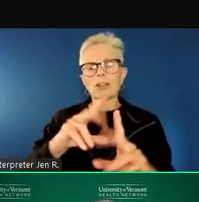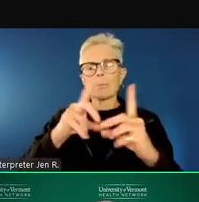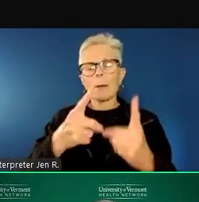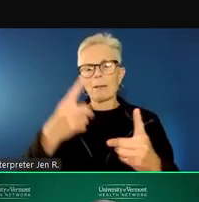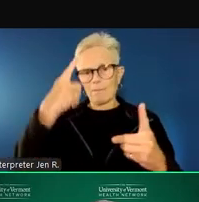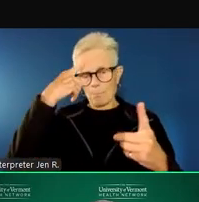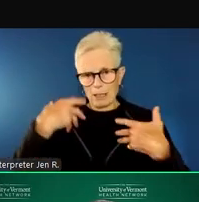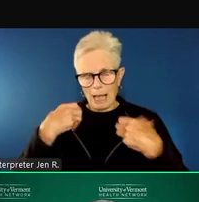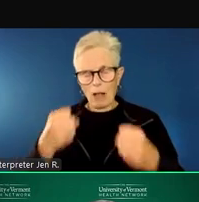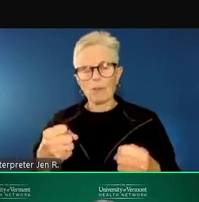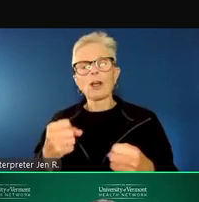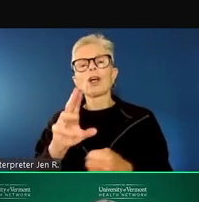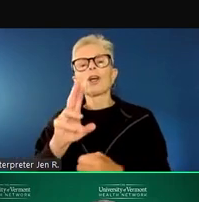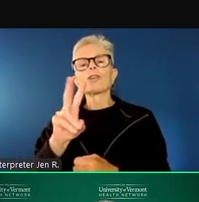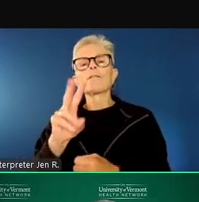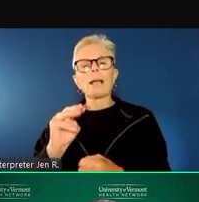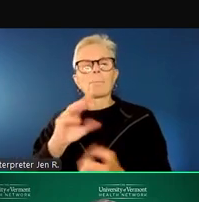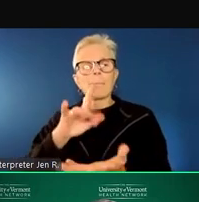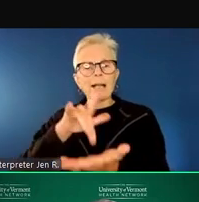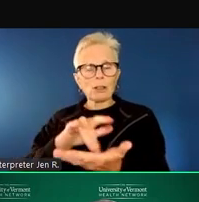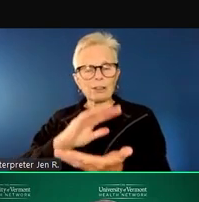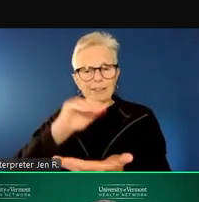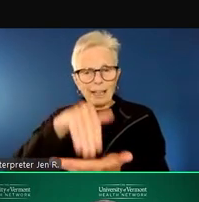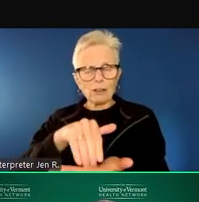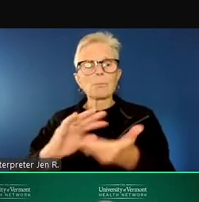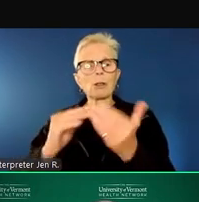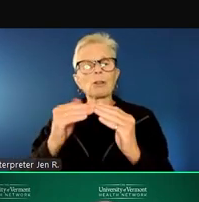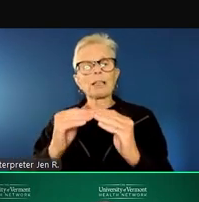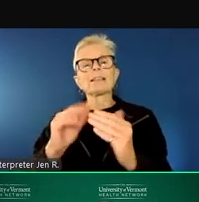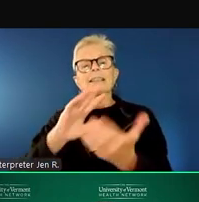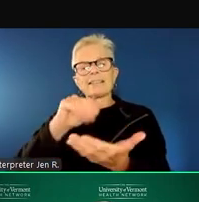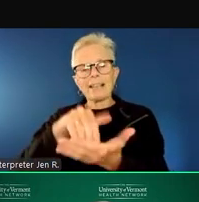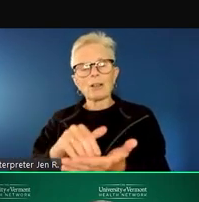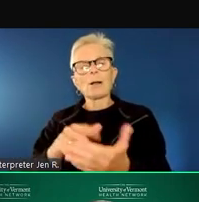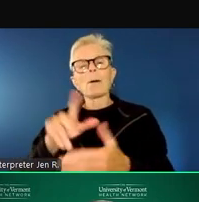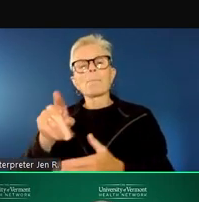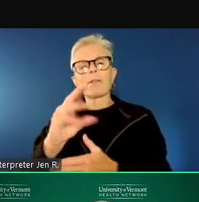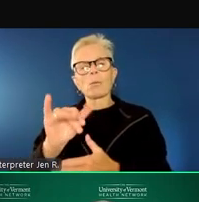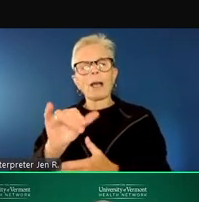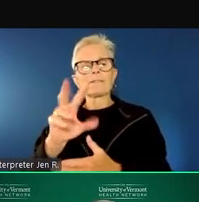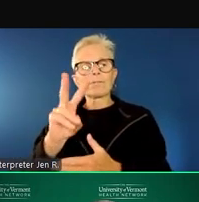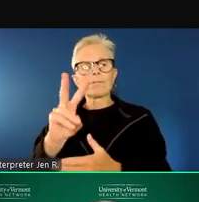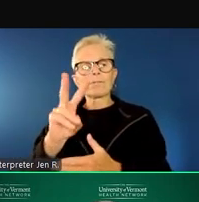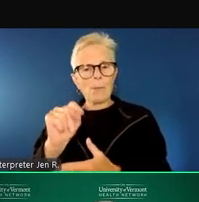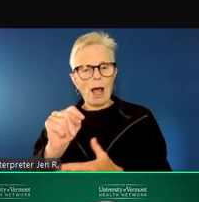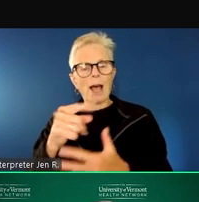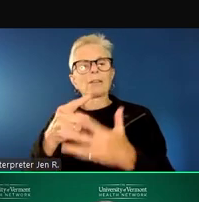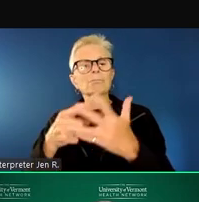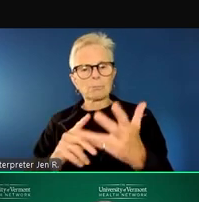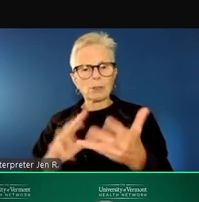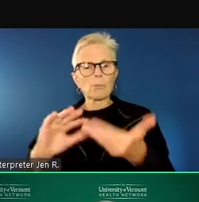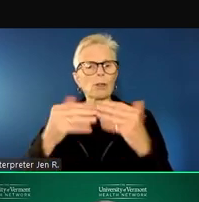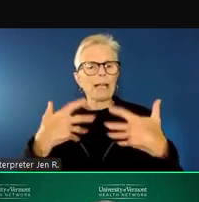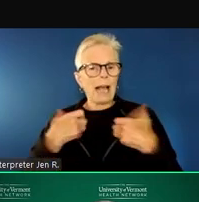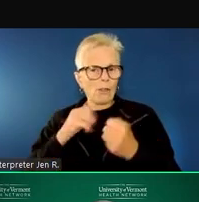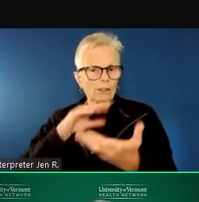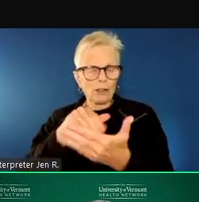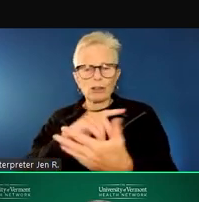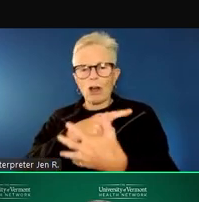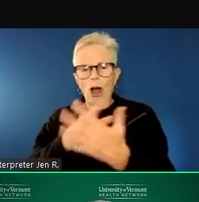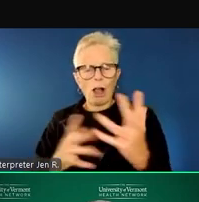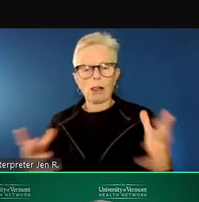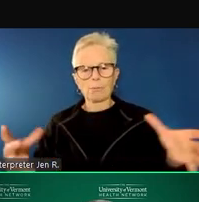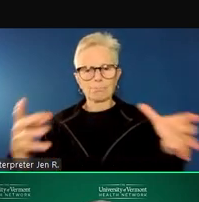Medical Center, Howard Center, Community Health Centers, and Pathways Vermont. And the two things that we really landed on